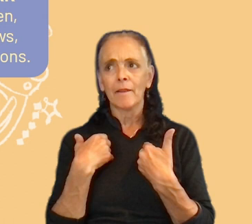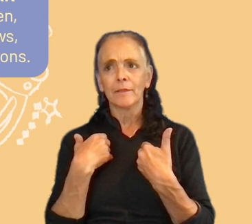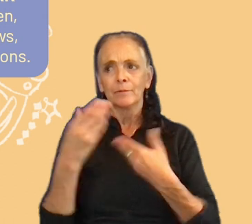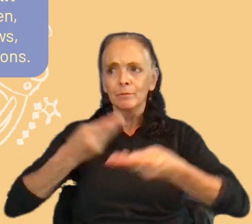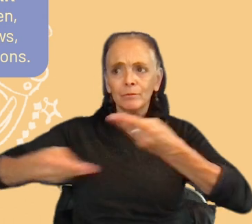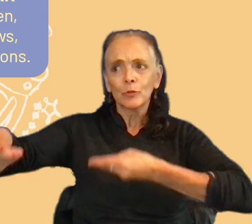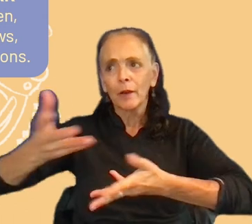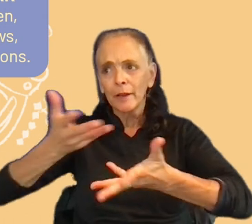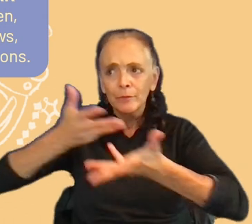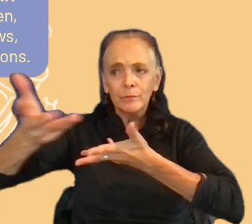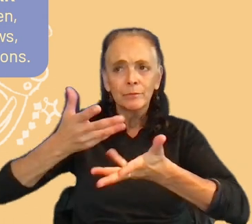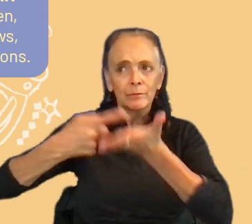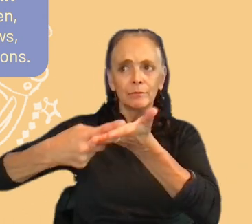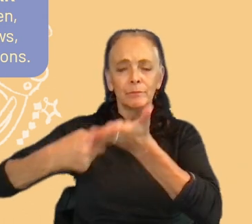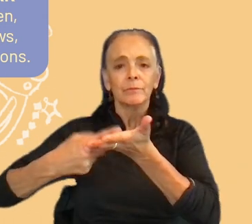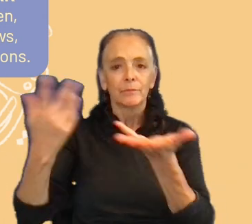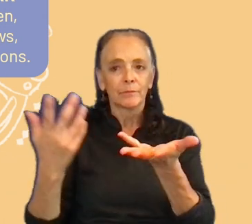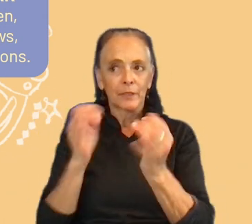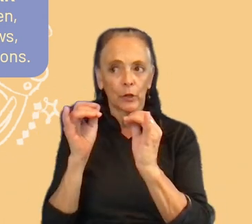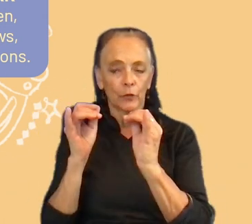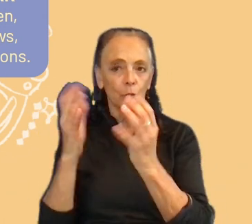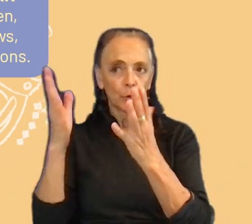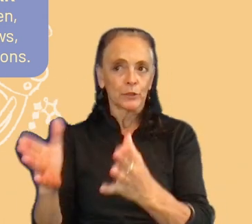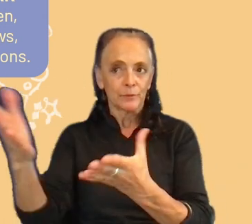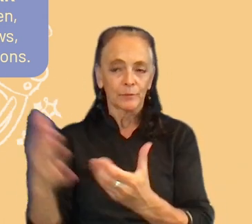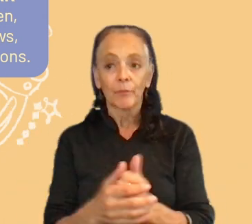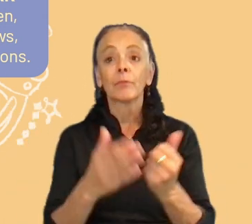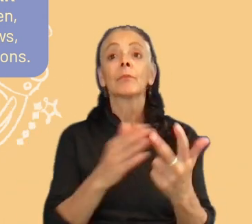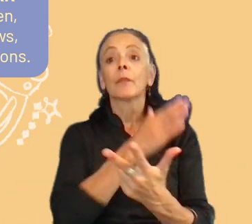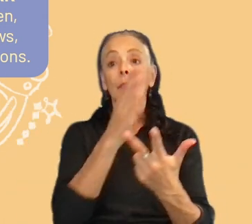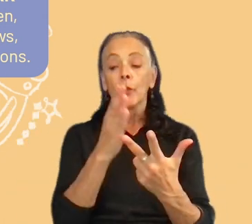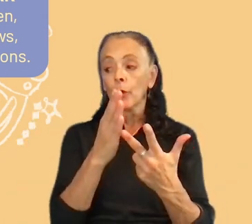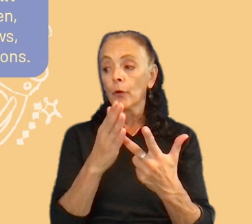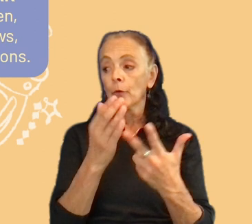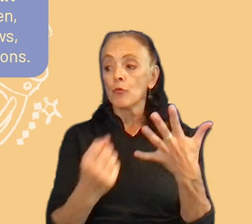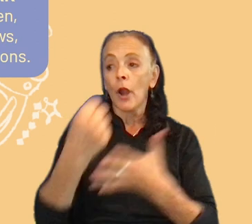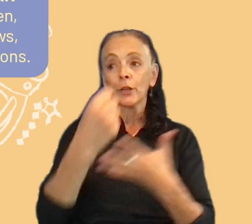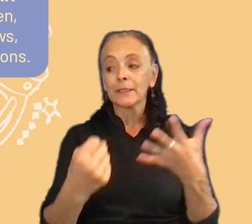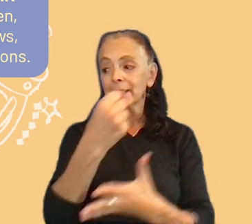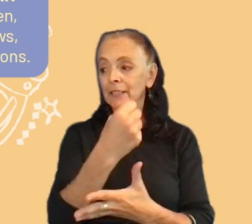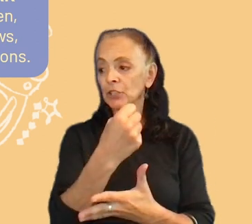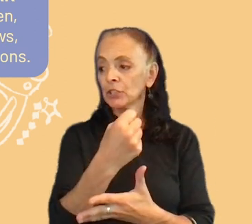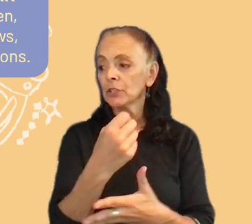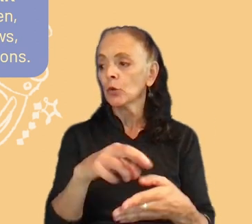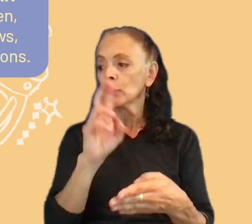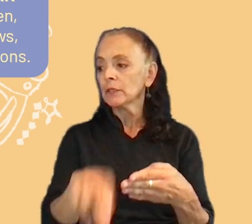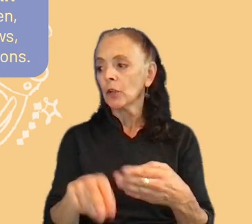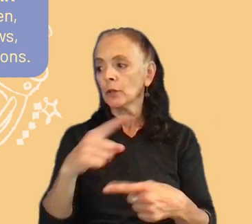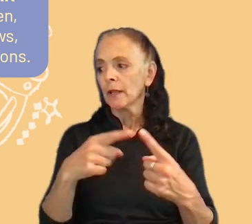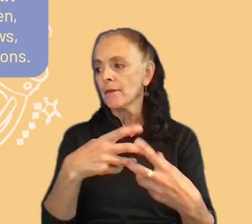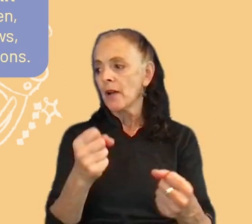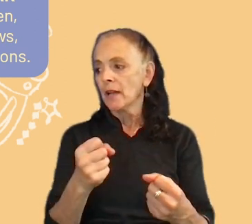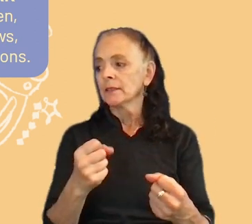the interviewed person. The third one, prioritization results came really fast after the research was